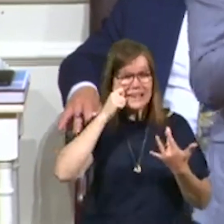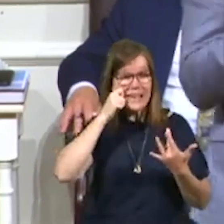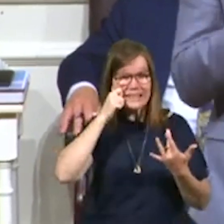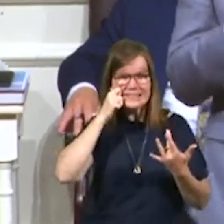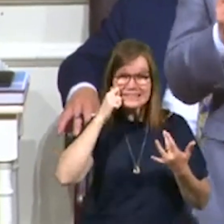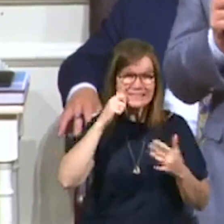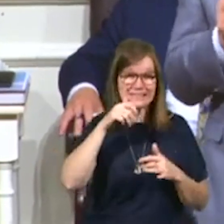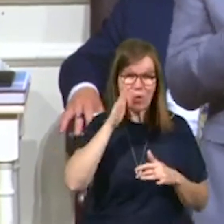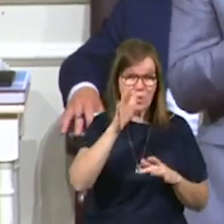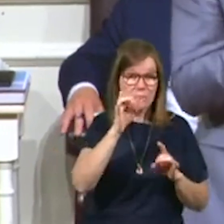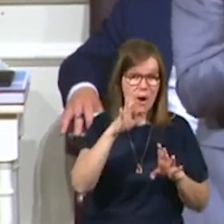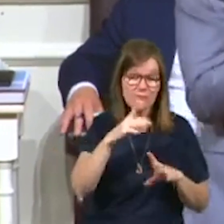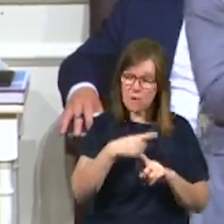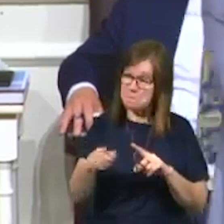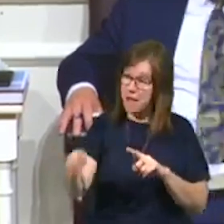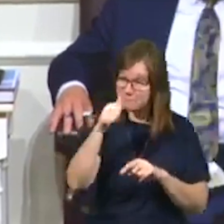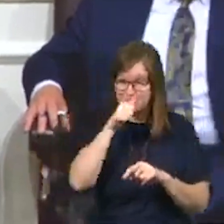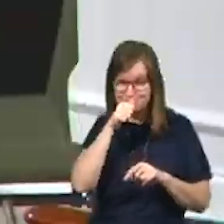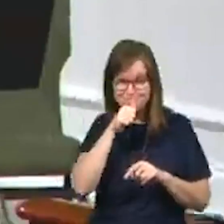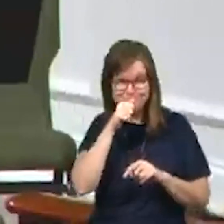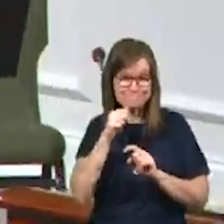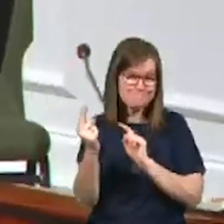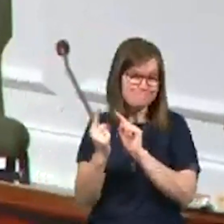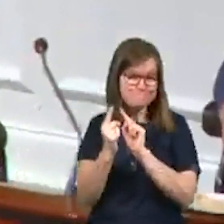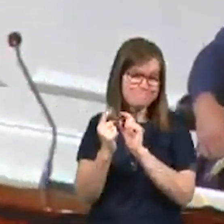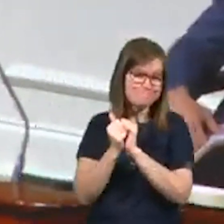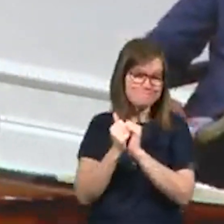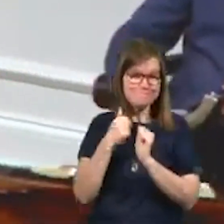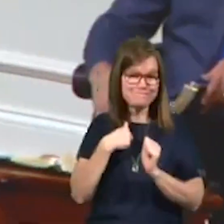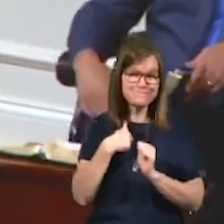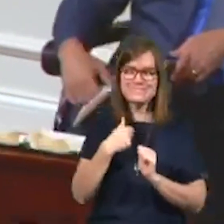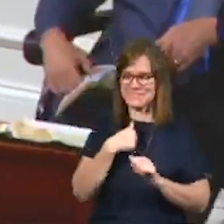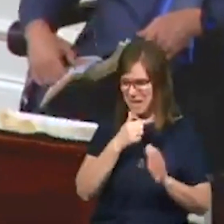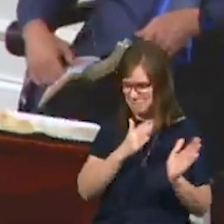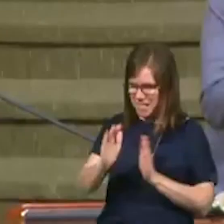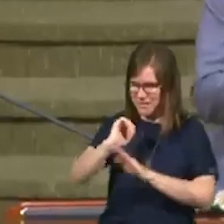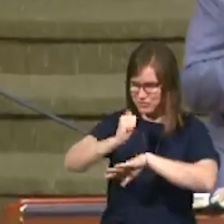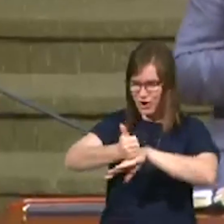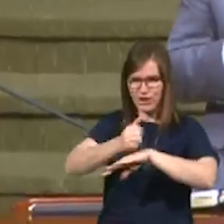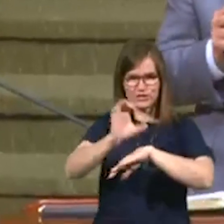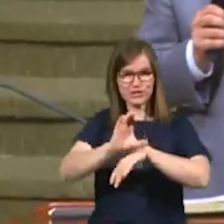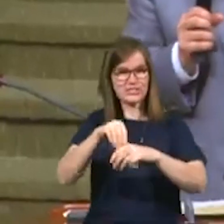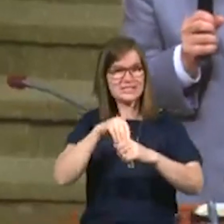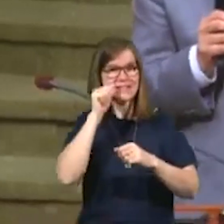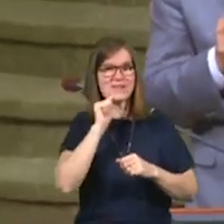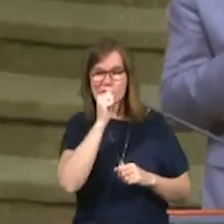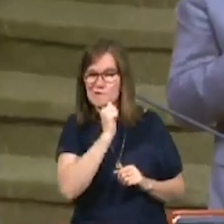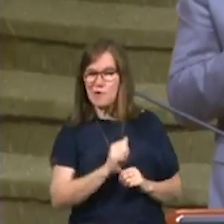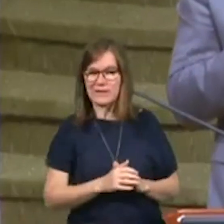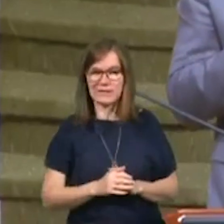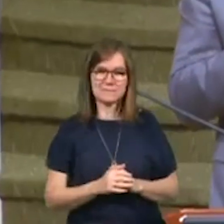it would be a disaster, but she hung in there with me. And I was going to start a church in Arizona, start a church in Arizona.